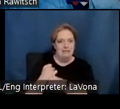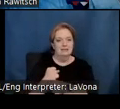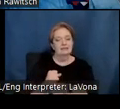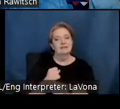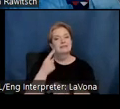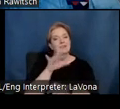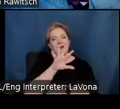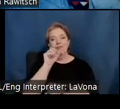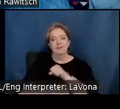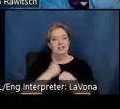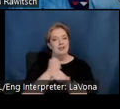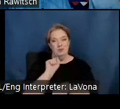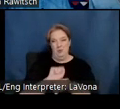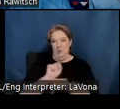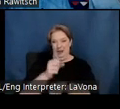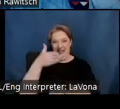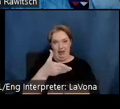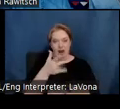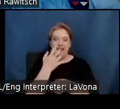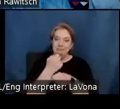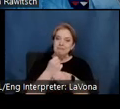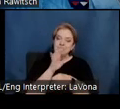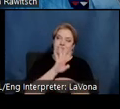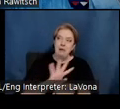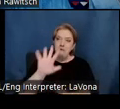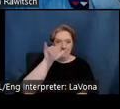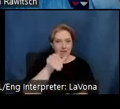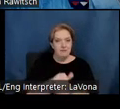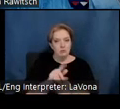shop, Sam would make about 5,000 pieces of furniture.